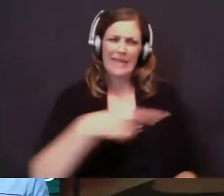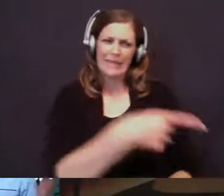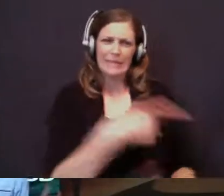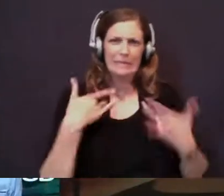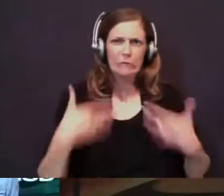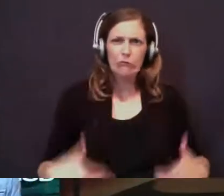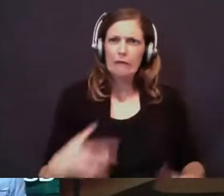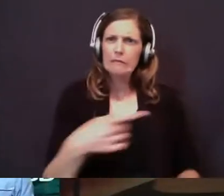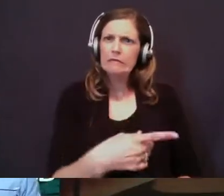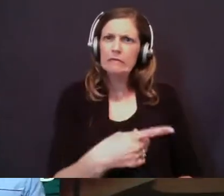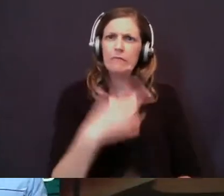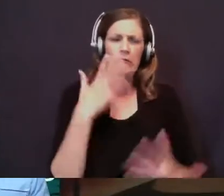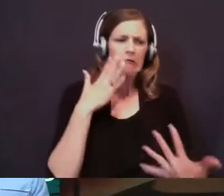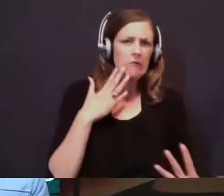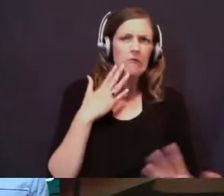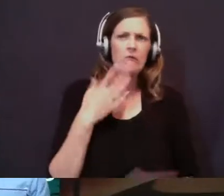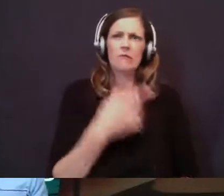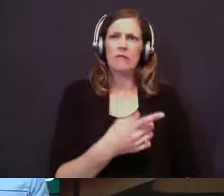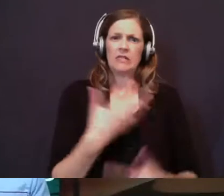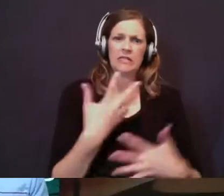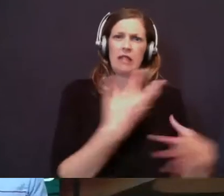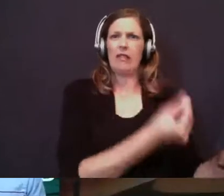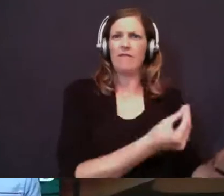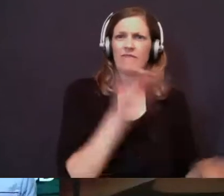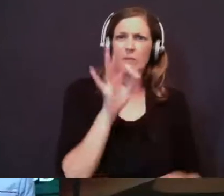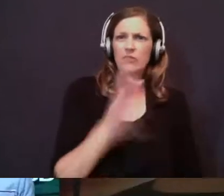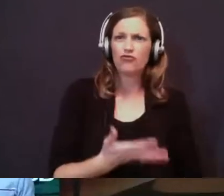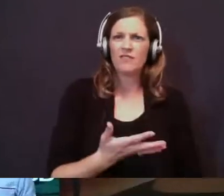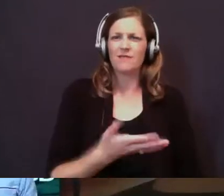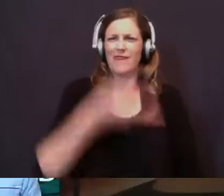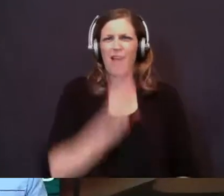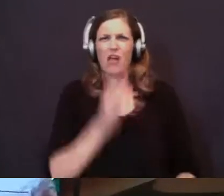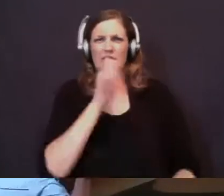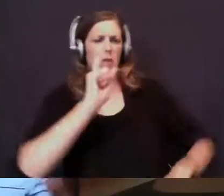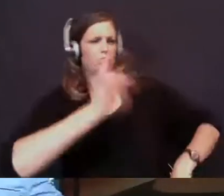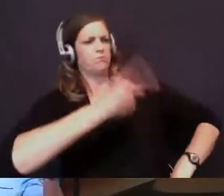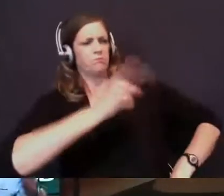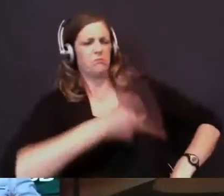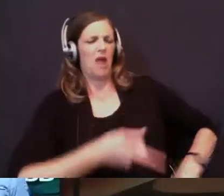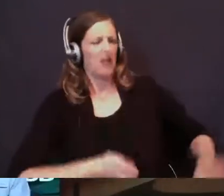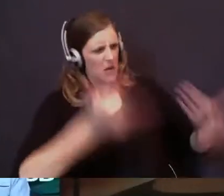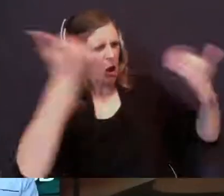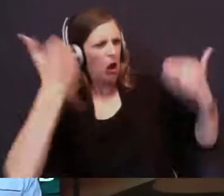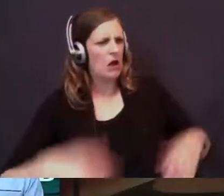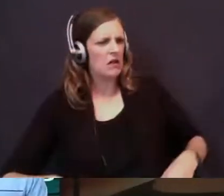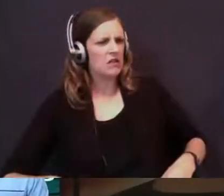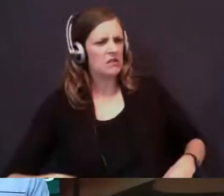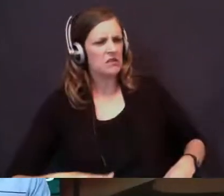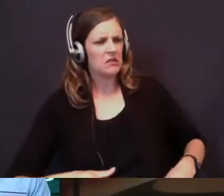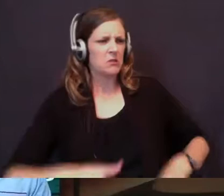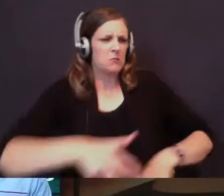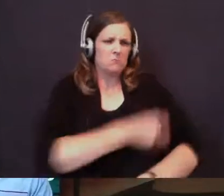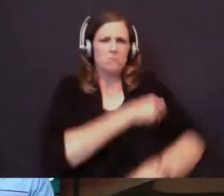down and out. He's out of the ministry. And God is not rebuking him. He's not saying, Elijah, come on, pull yourself up by your